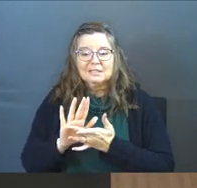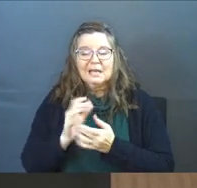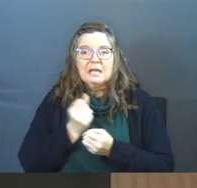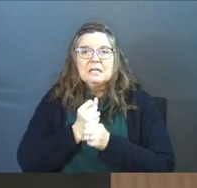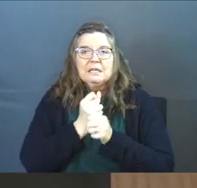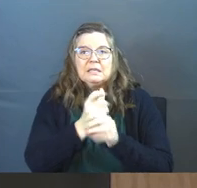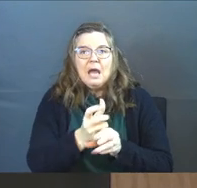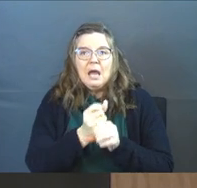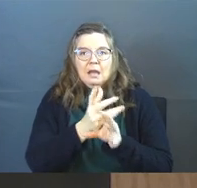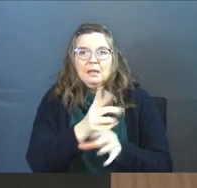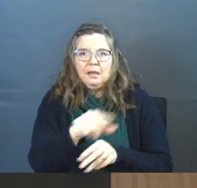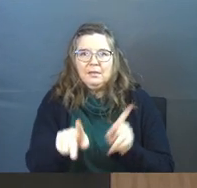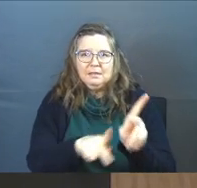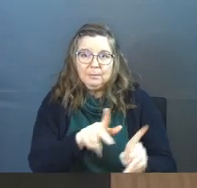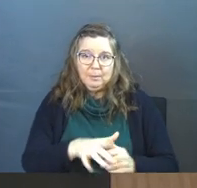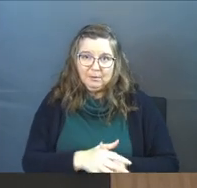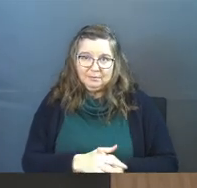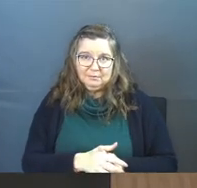yelling at these folks.